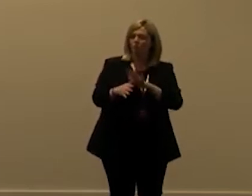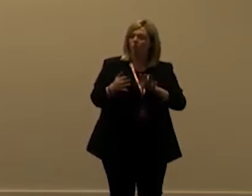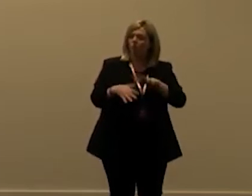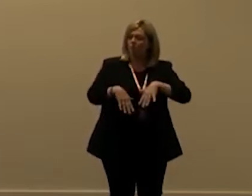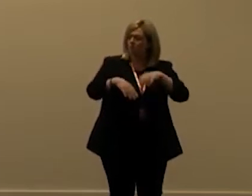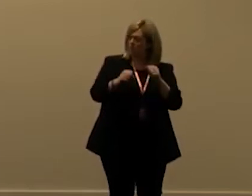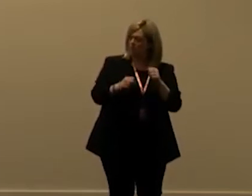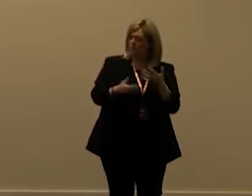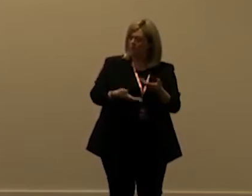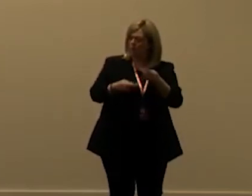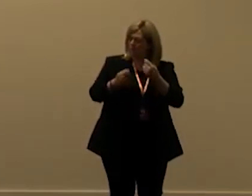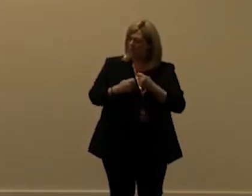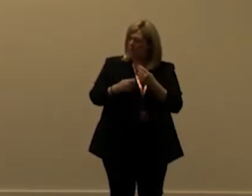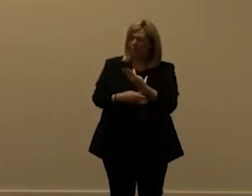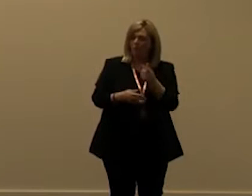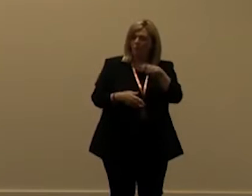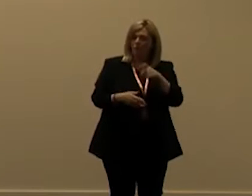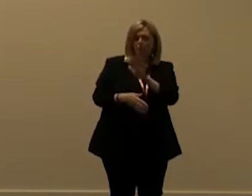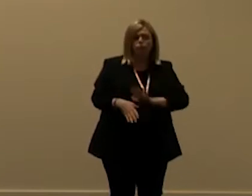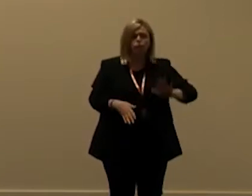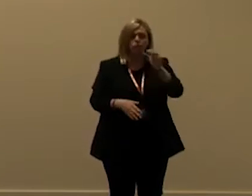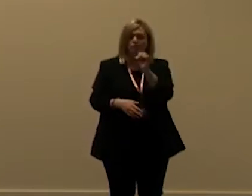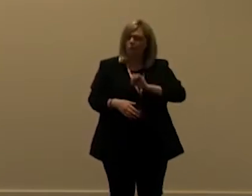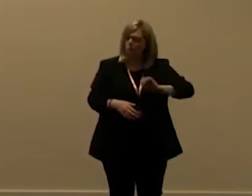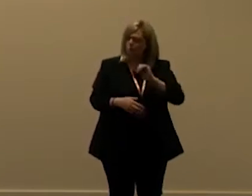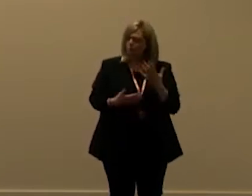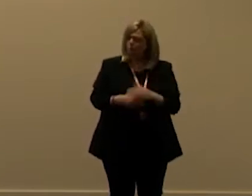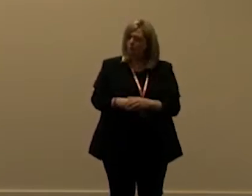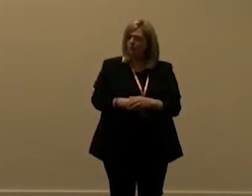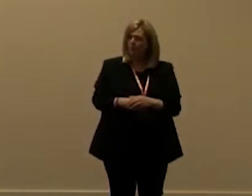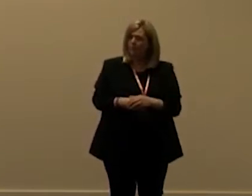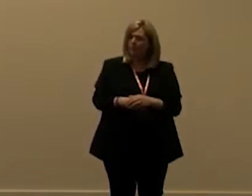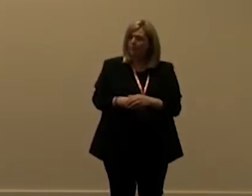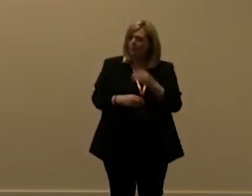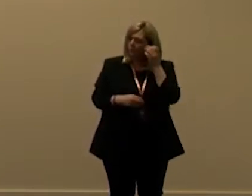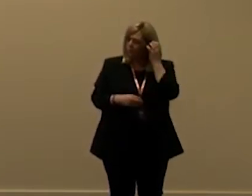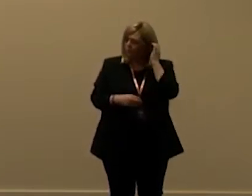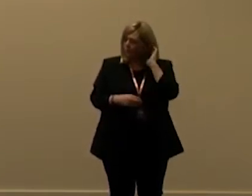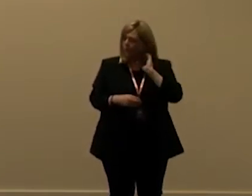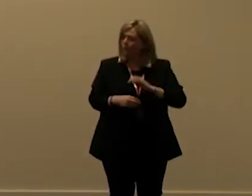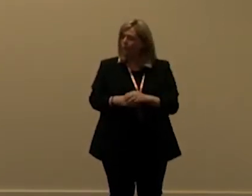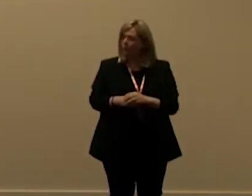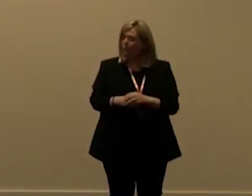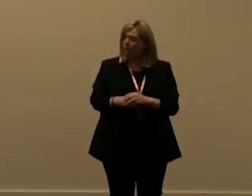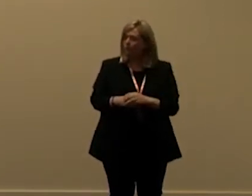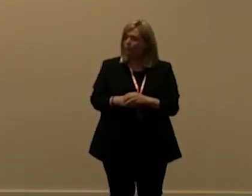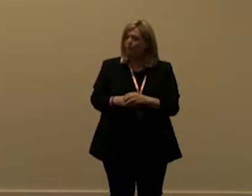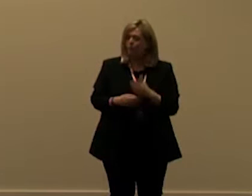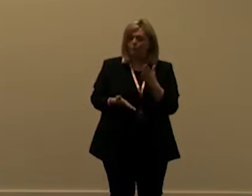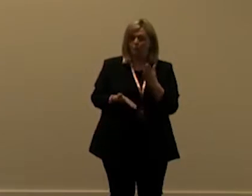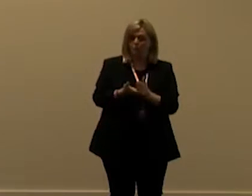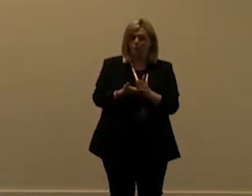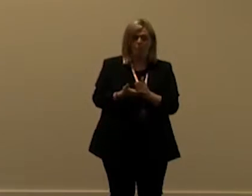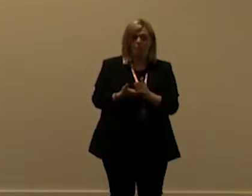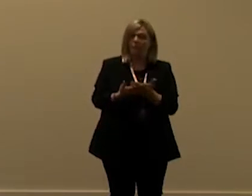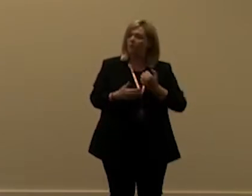uh we have a few people in europe that's gotten that me and andrew bibi i think um and i'm actually also now